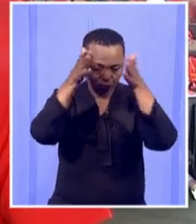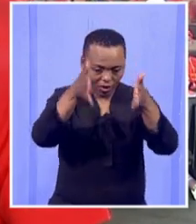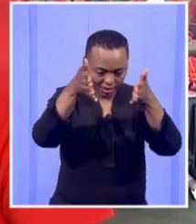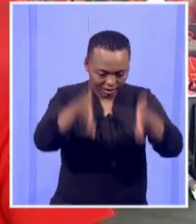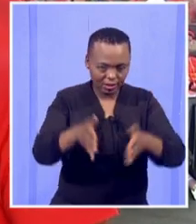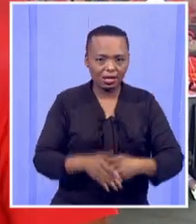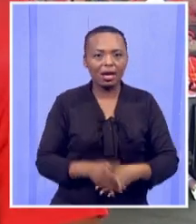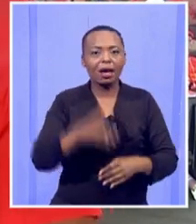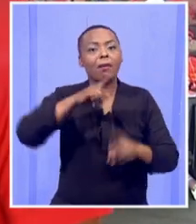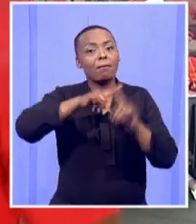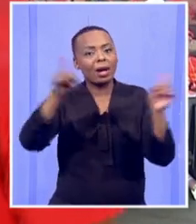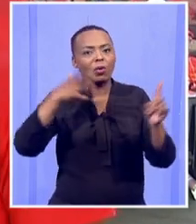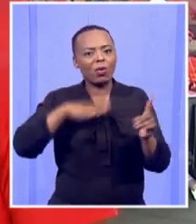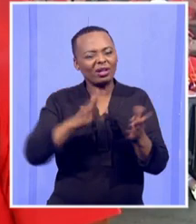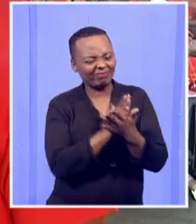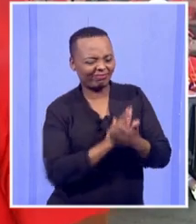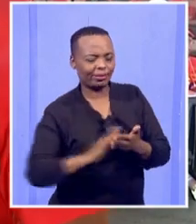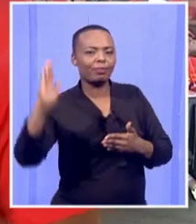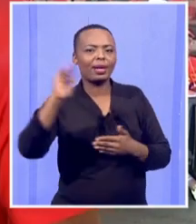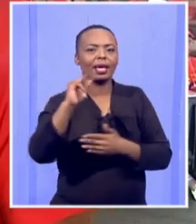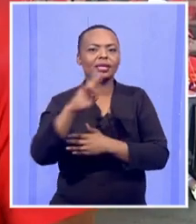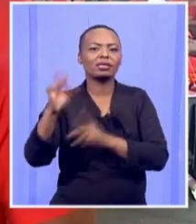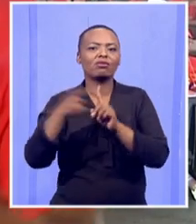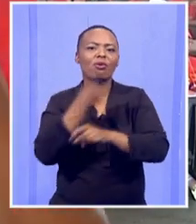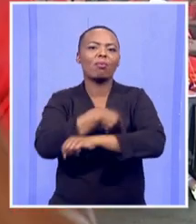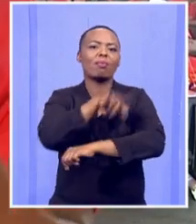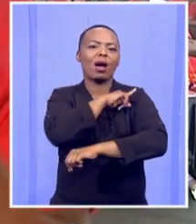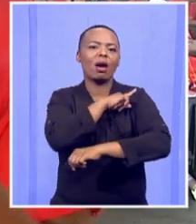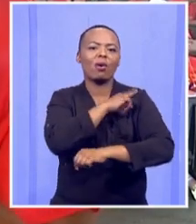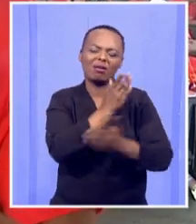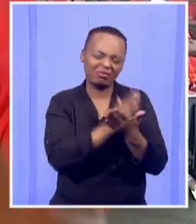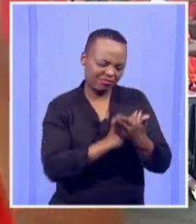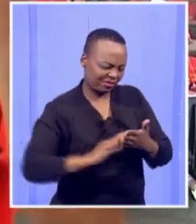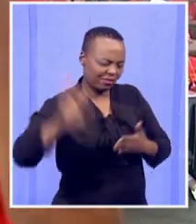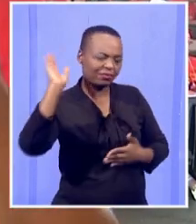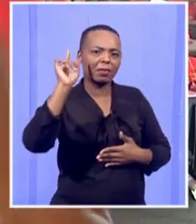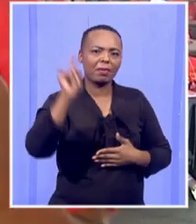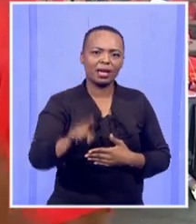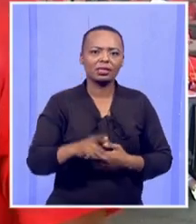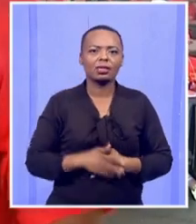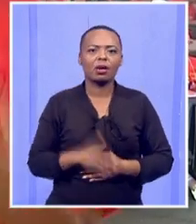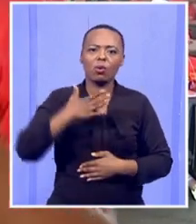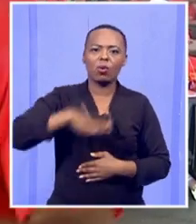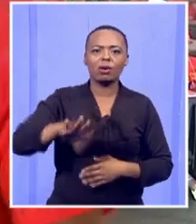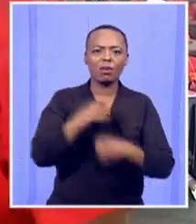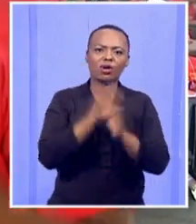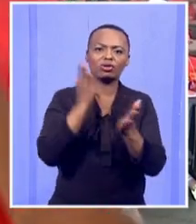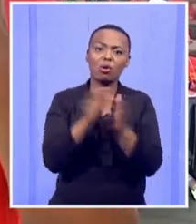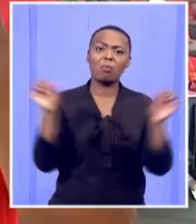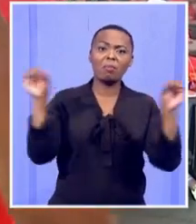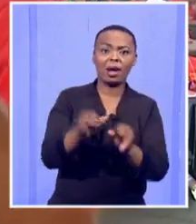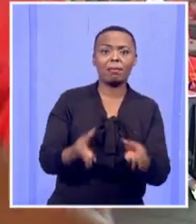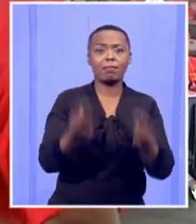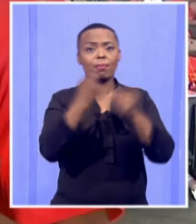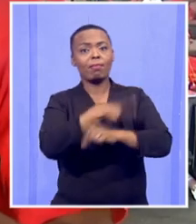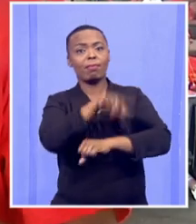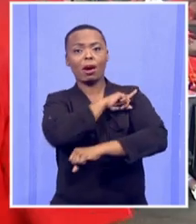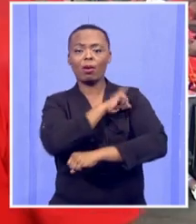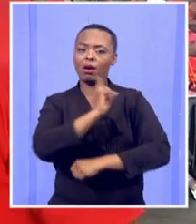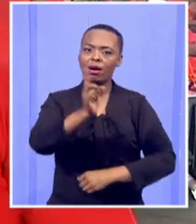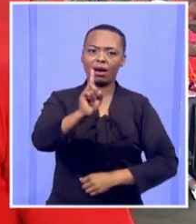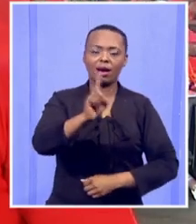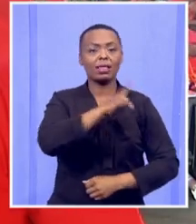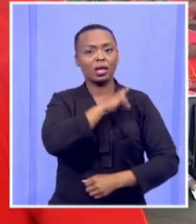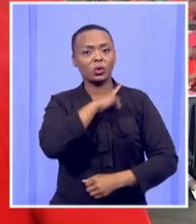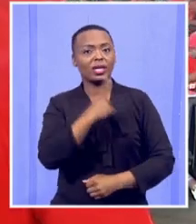ANC out of power. We want to make sure that they do not go back to power. So hence, we said,